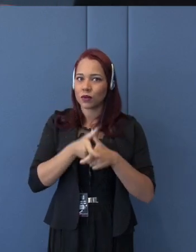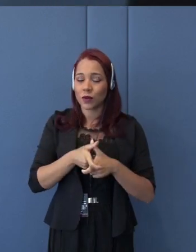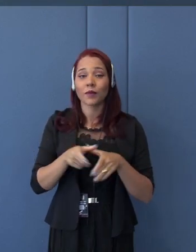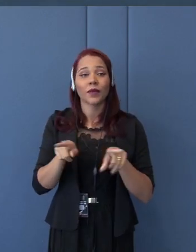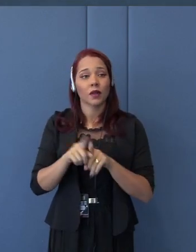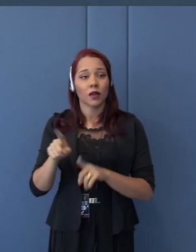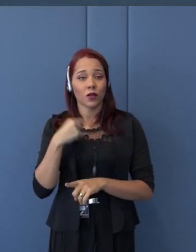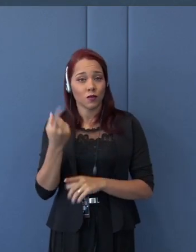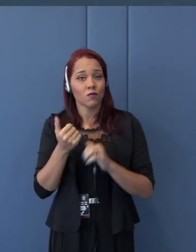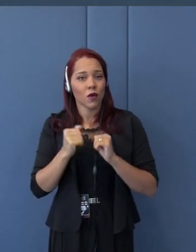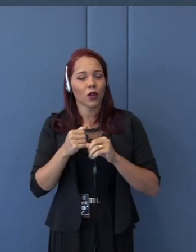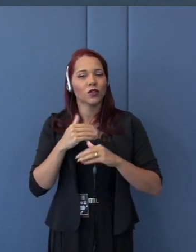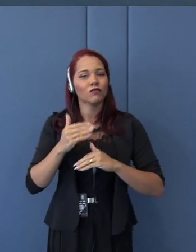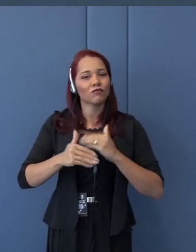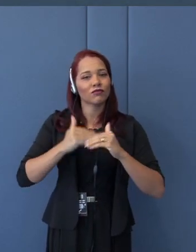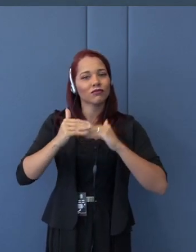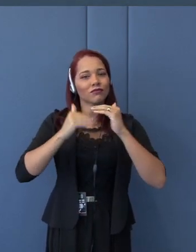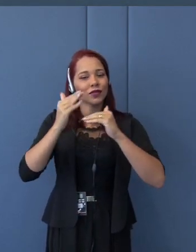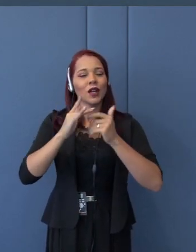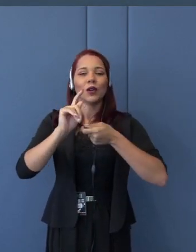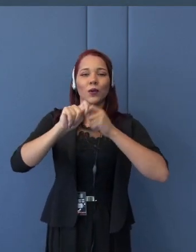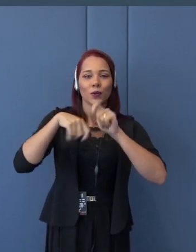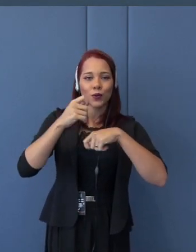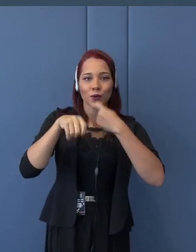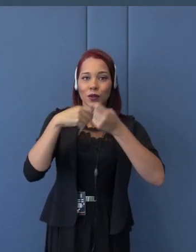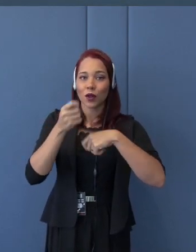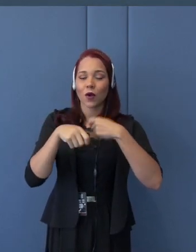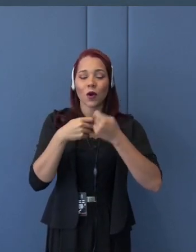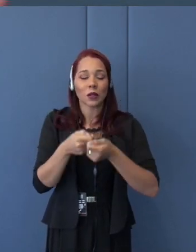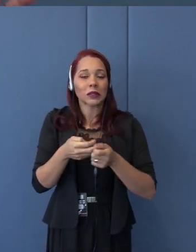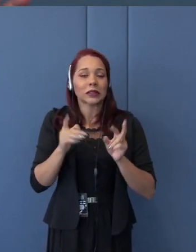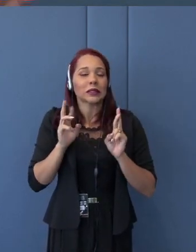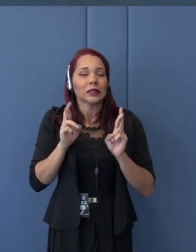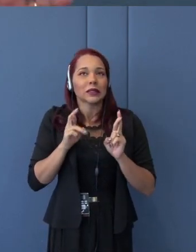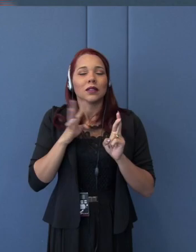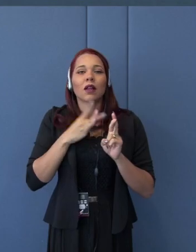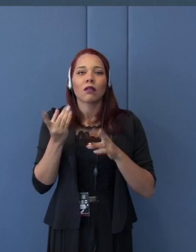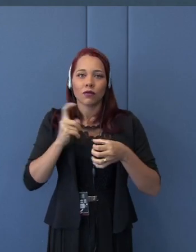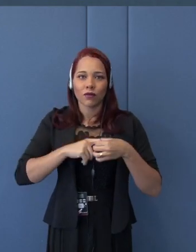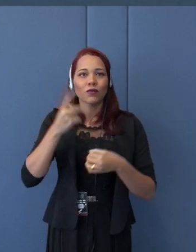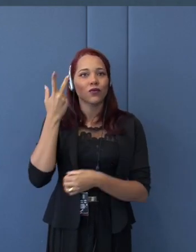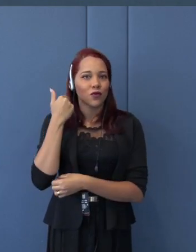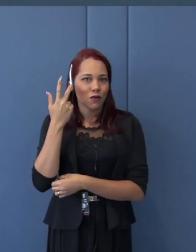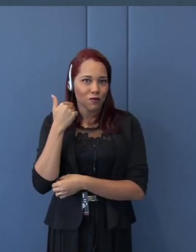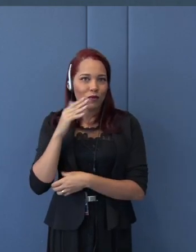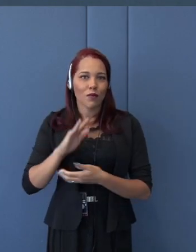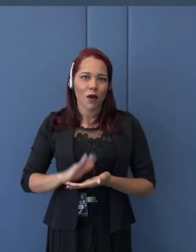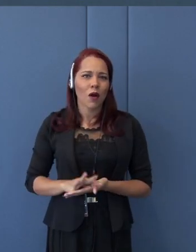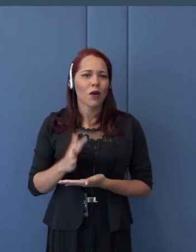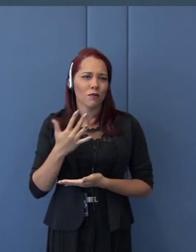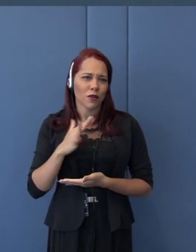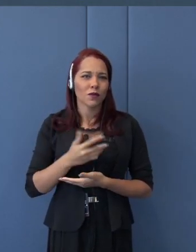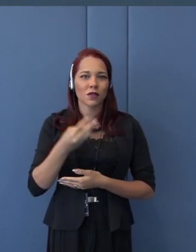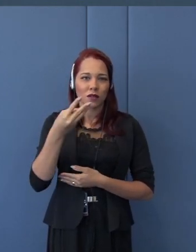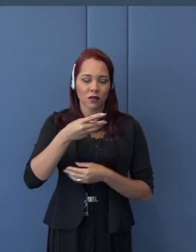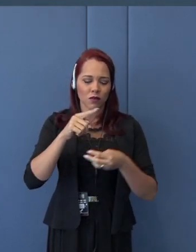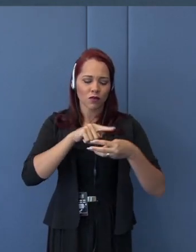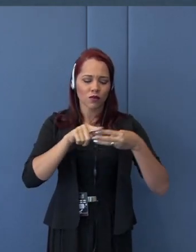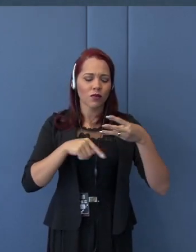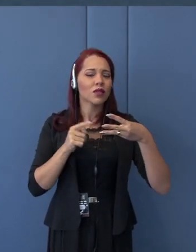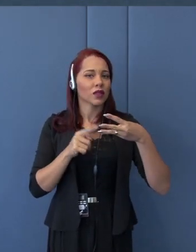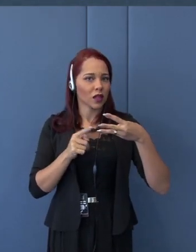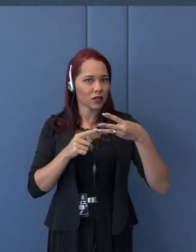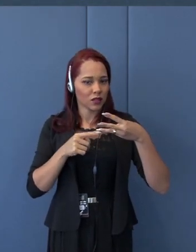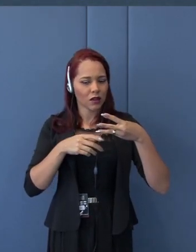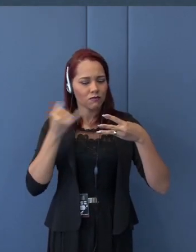business hopefully comes back. So, that is kind of the third element that I wanted to talk about. And,